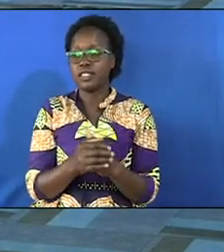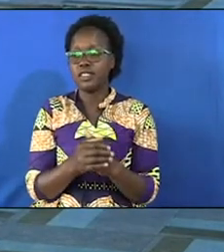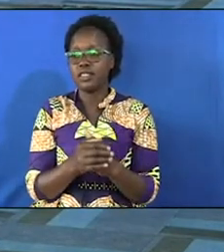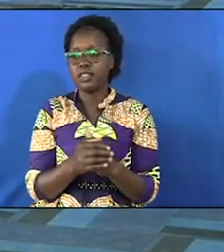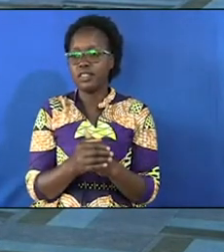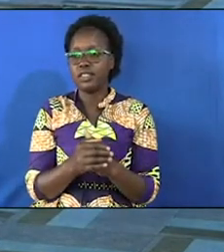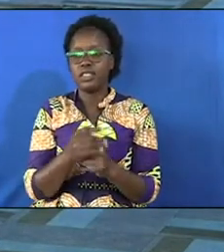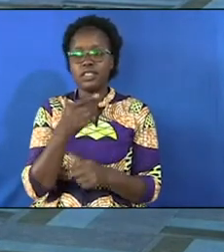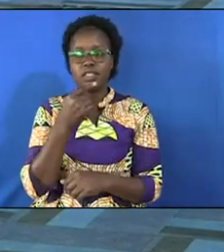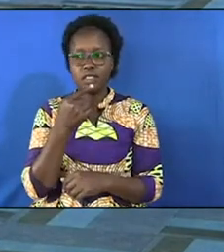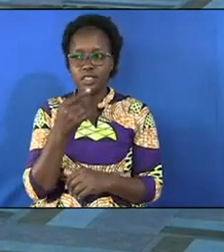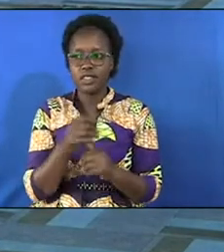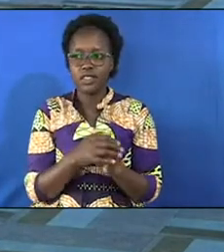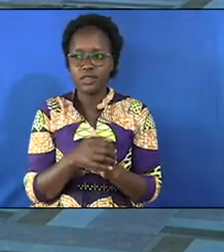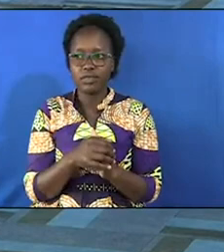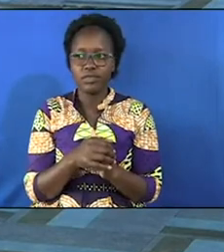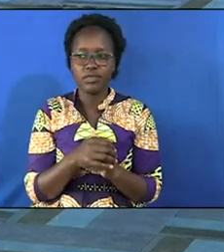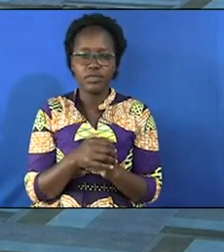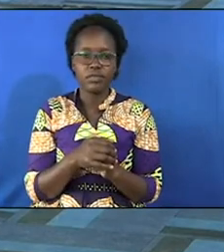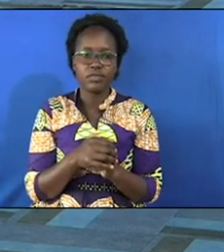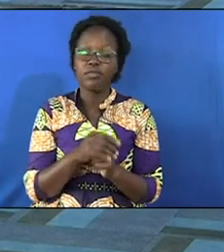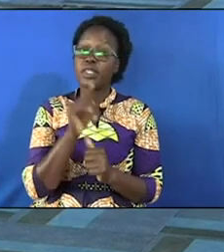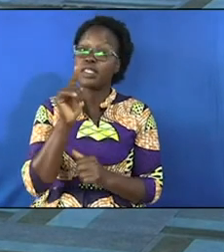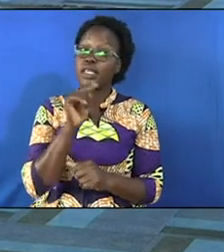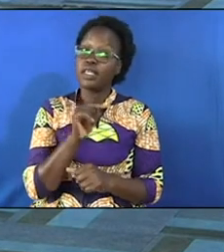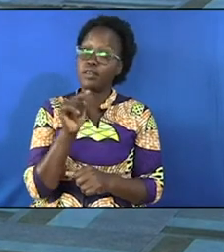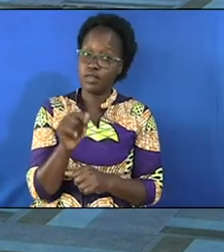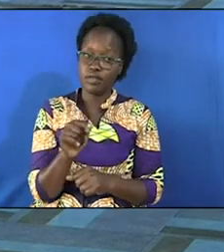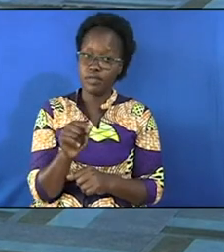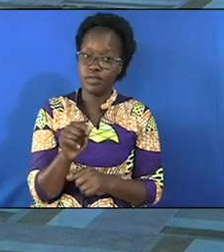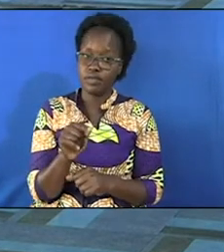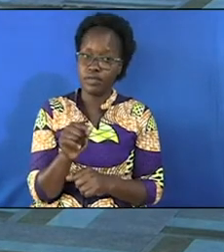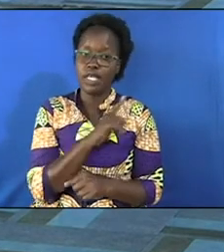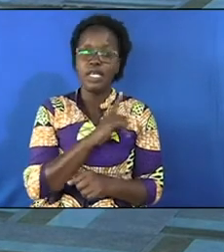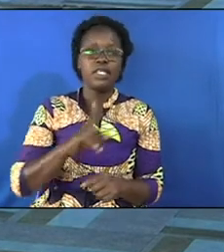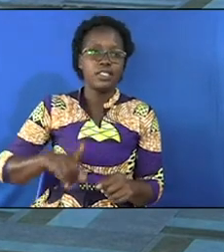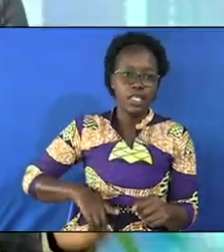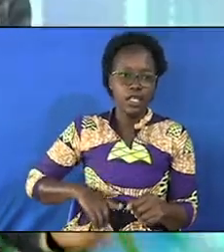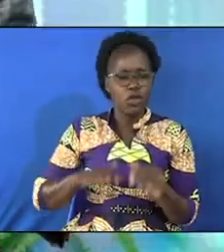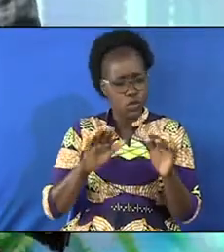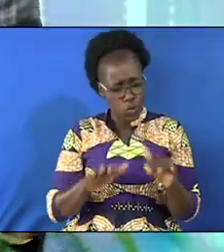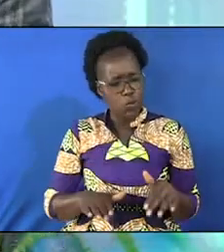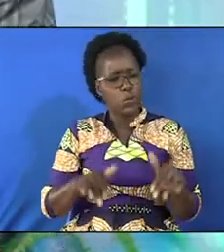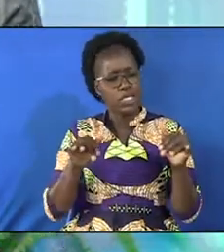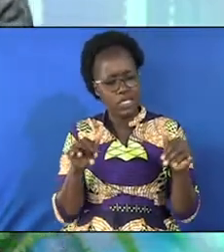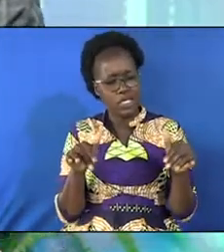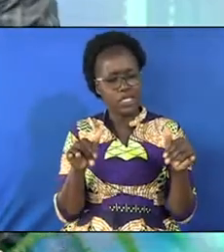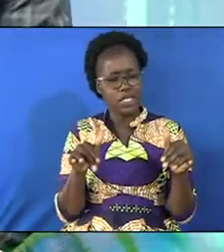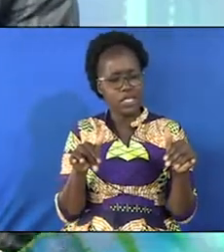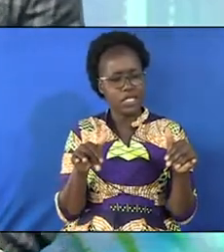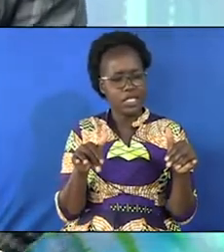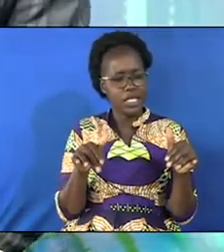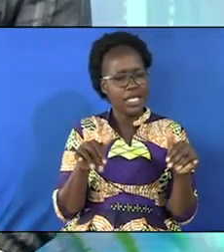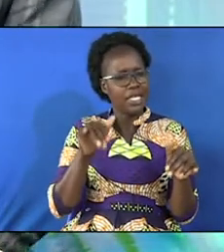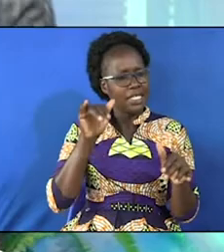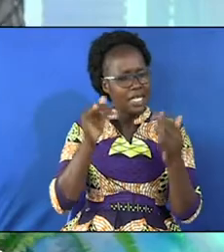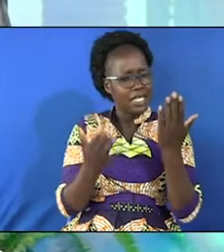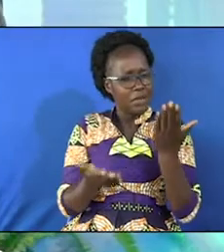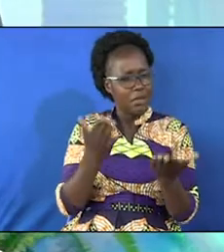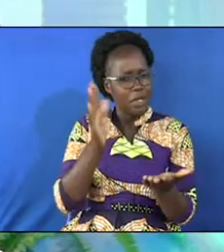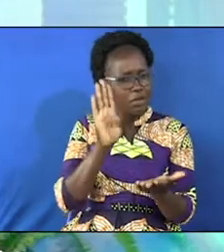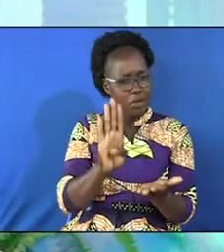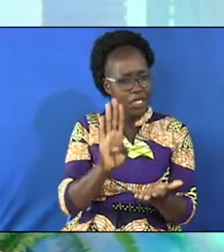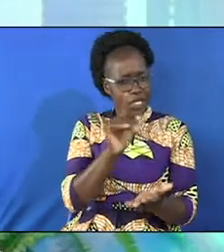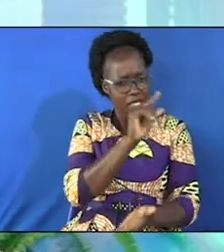he says therefore the Lord will wait that he may be gracious